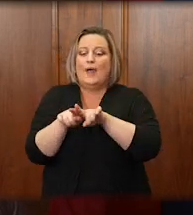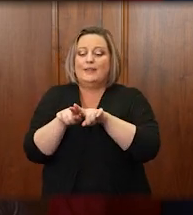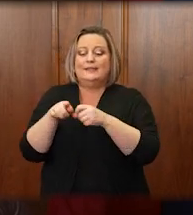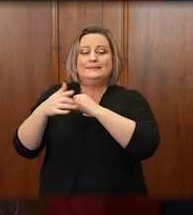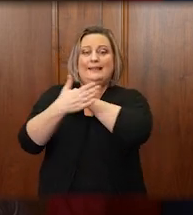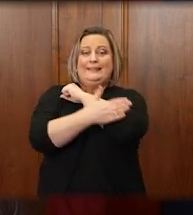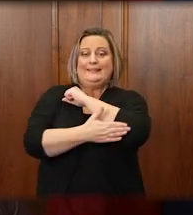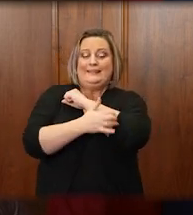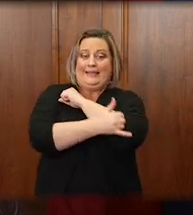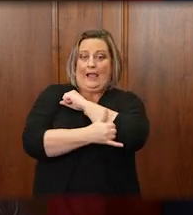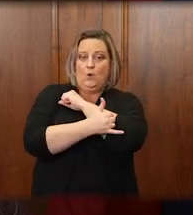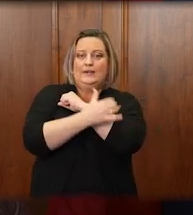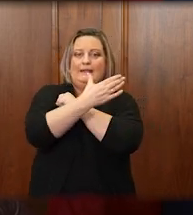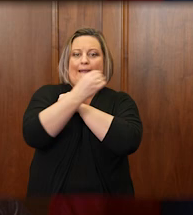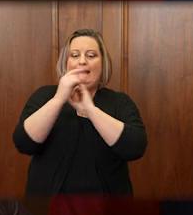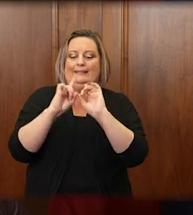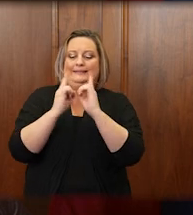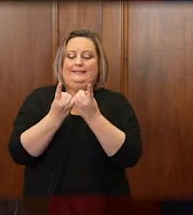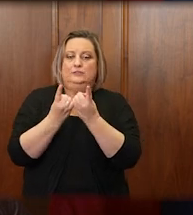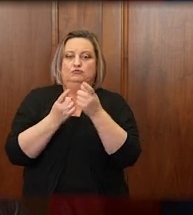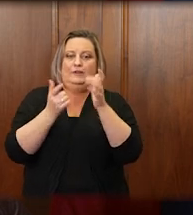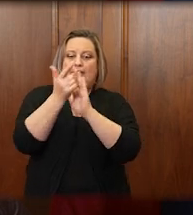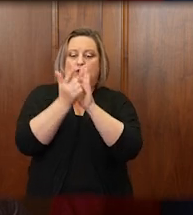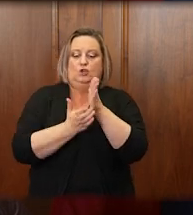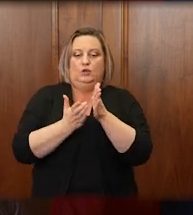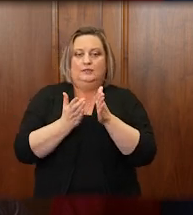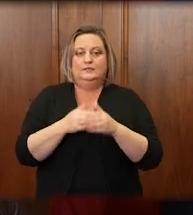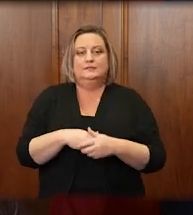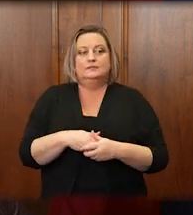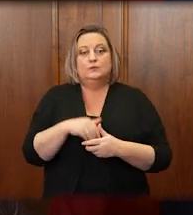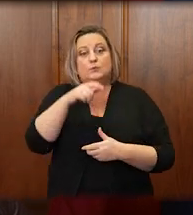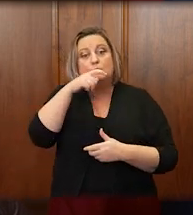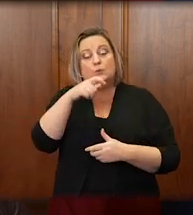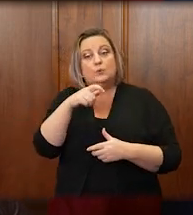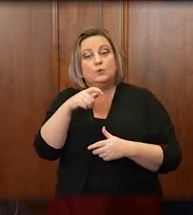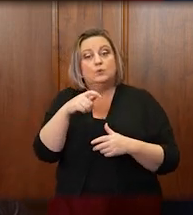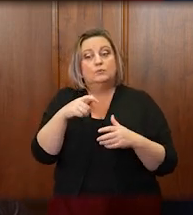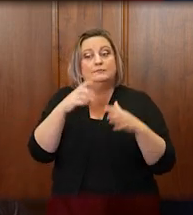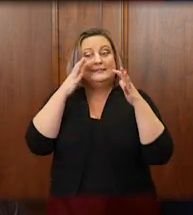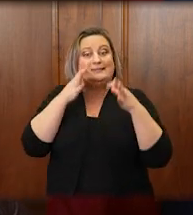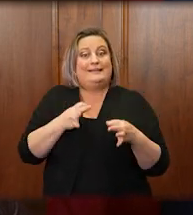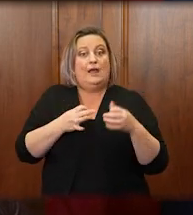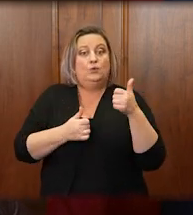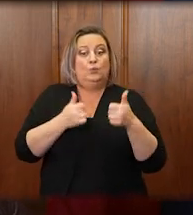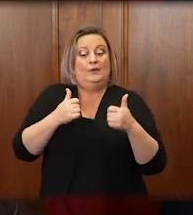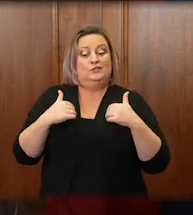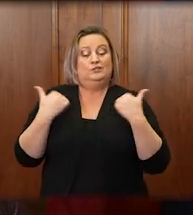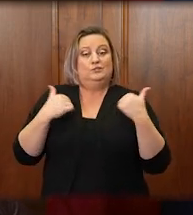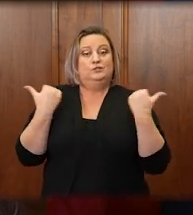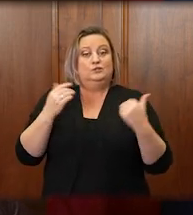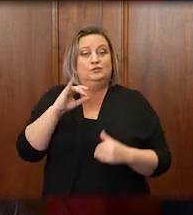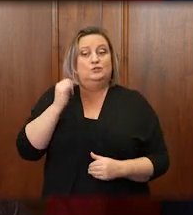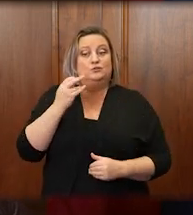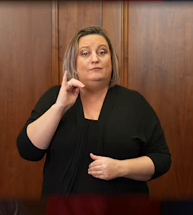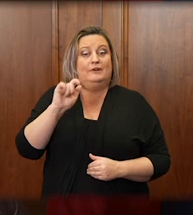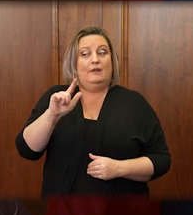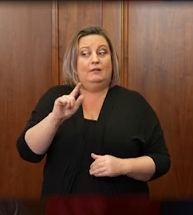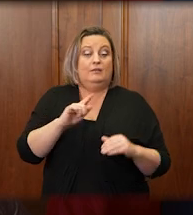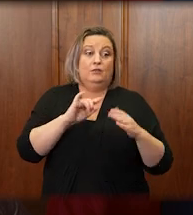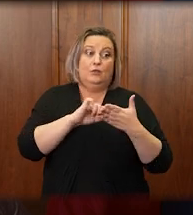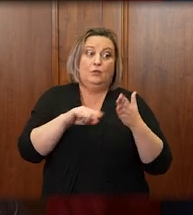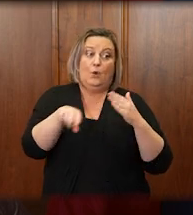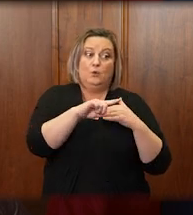who prosecute crimes and who also pursue juvenile cases, including actions to prevent abuse and neglect